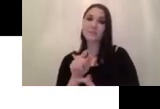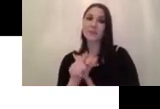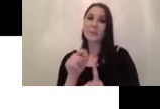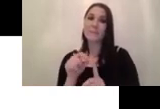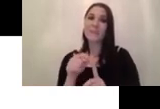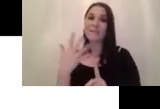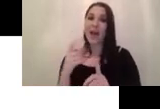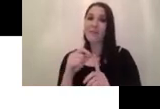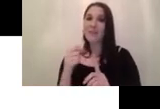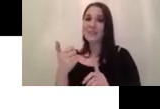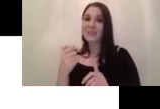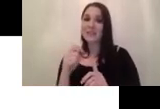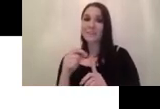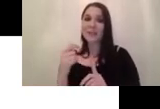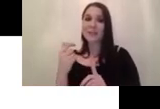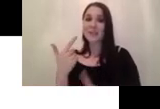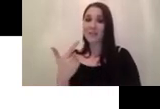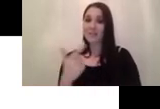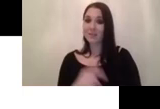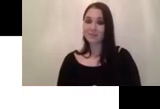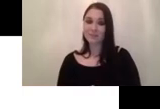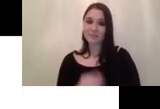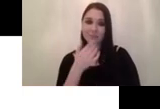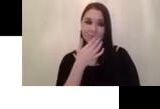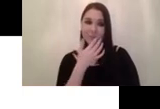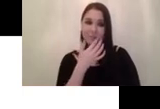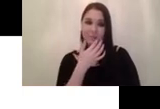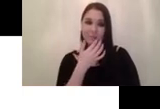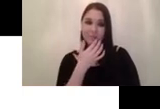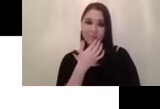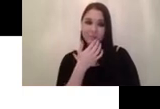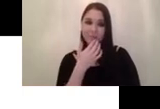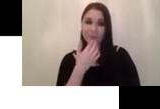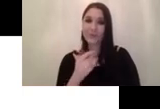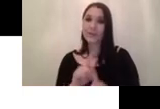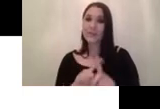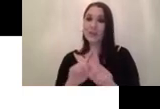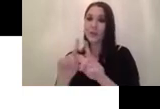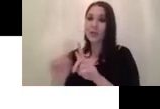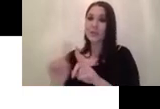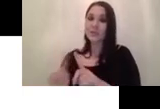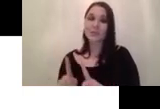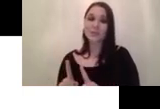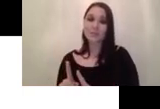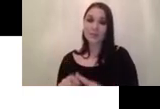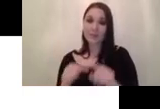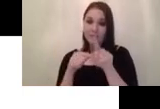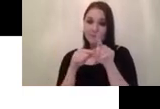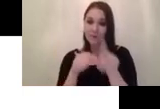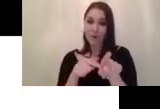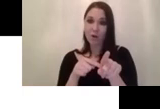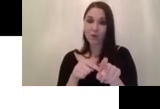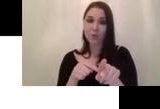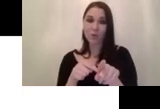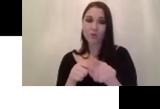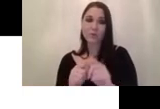and p7 basically the three models here um the difference it's uh it follows the yolo v4